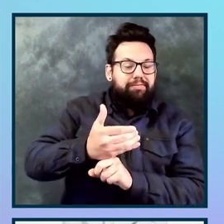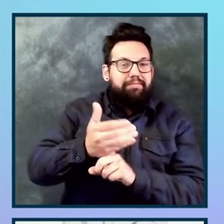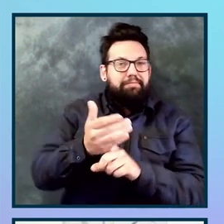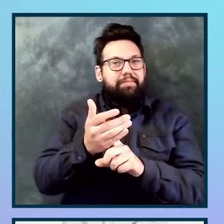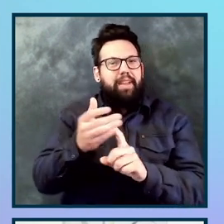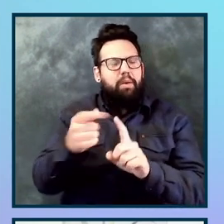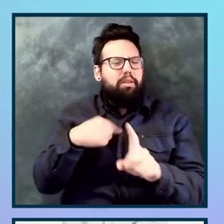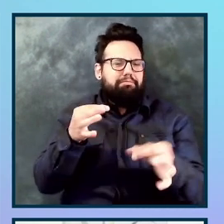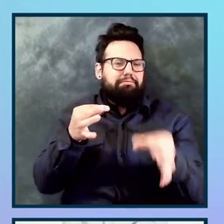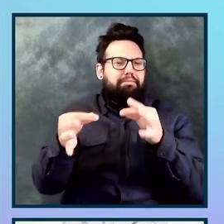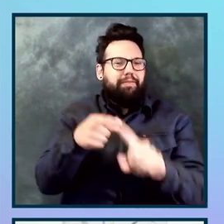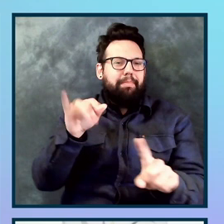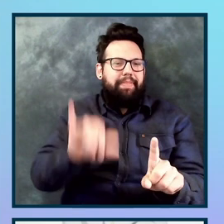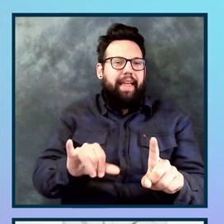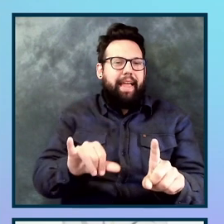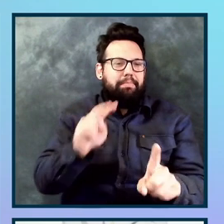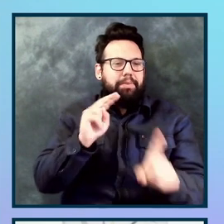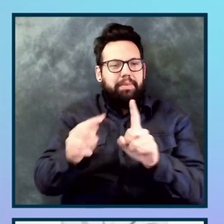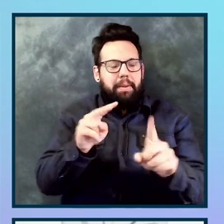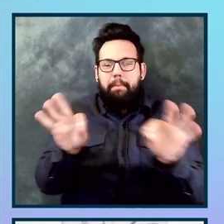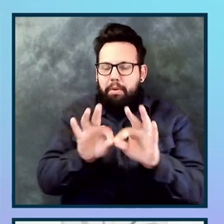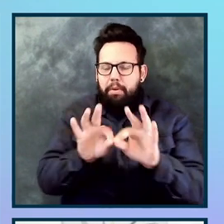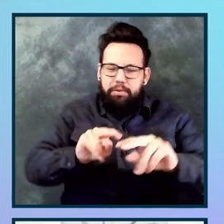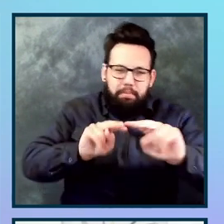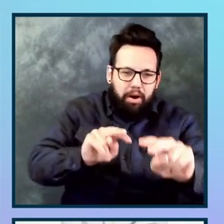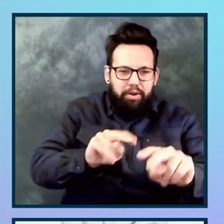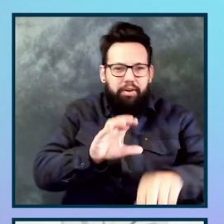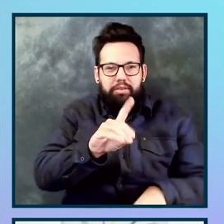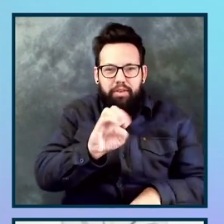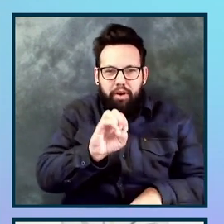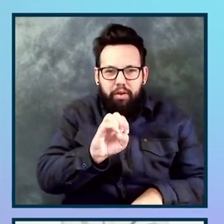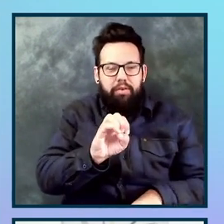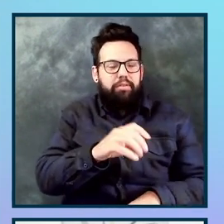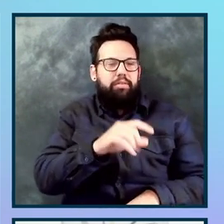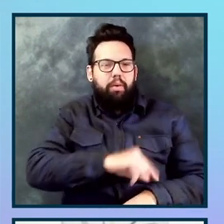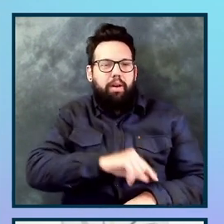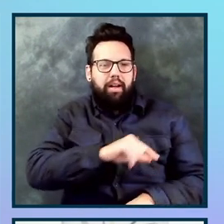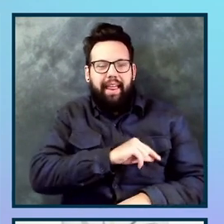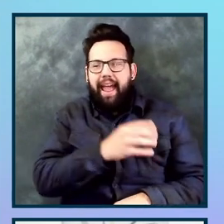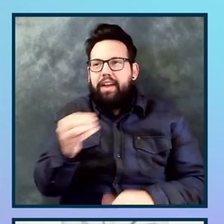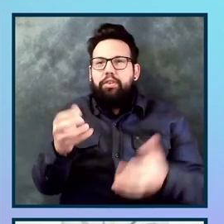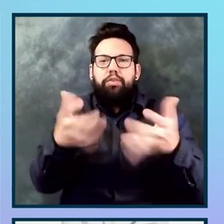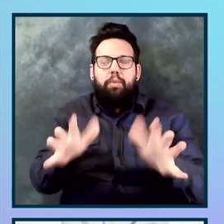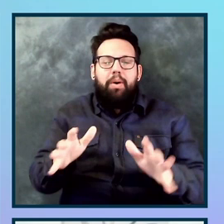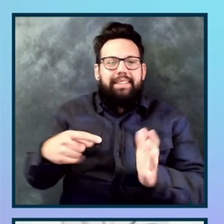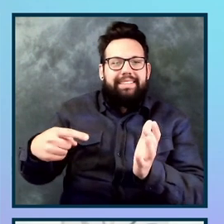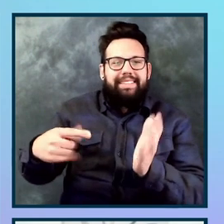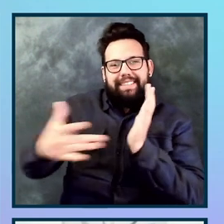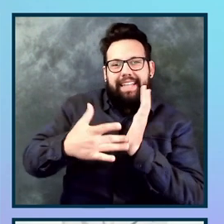monitoring code of quality and making sure the tech deck doesn't get out of control. Um, next slide.